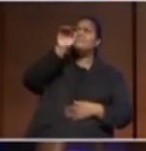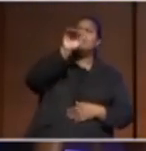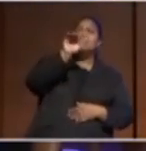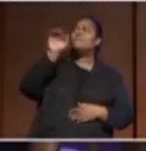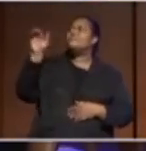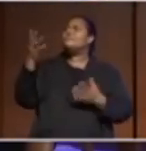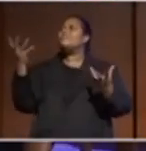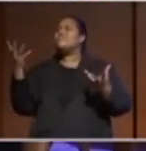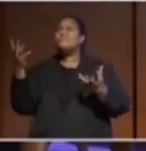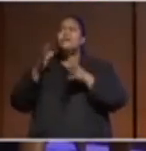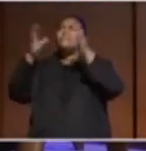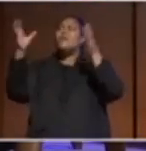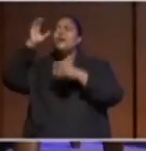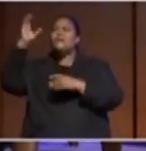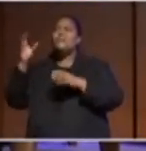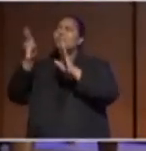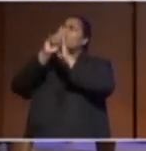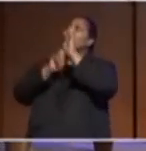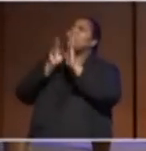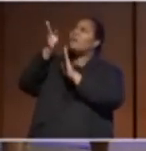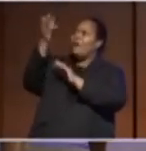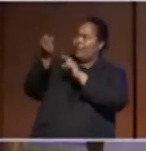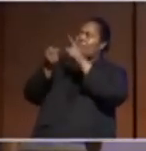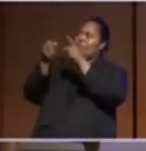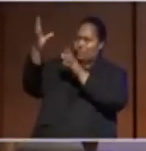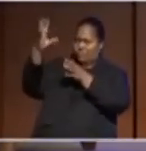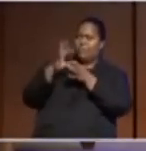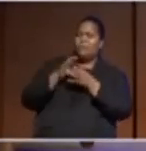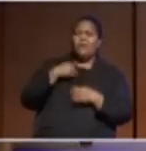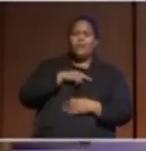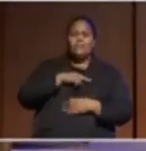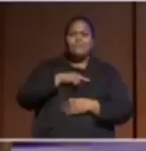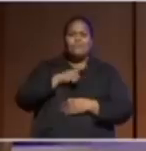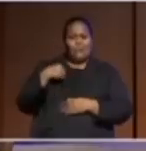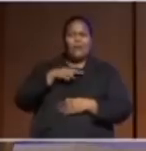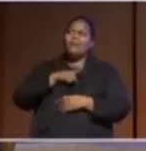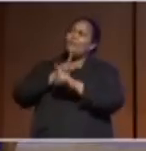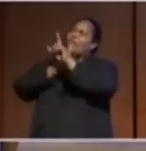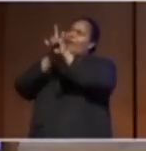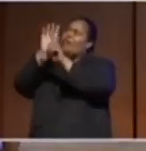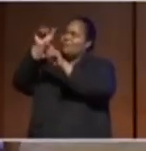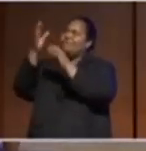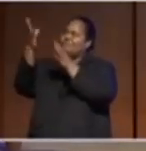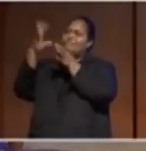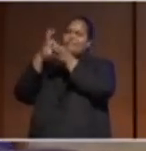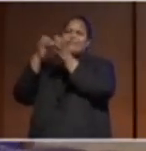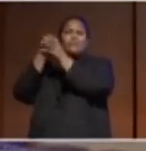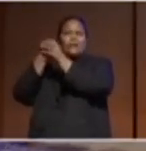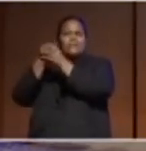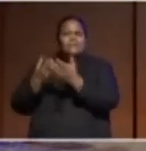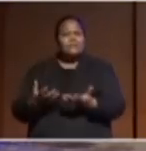and we've sort of agreed to it and gone along to get along? So, at what point